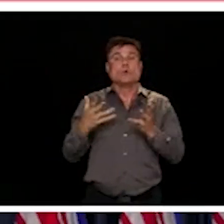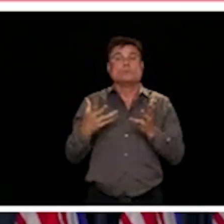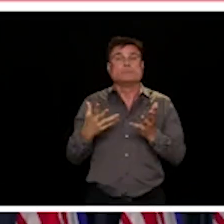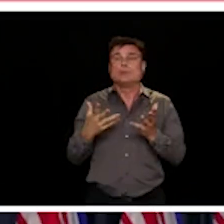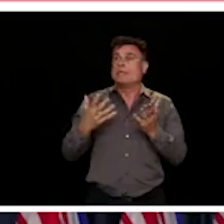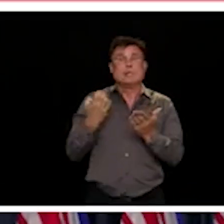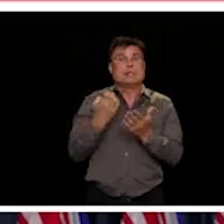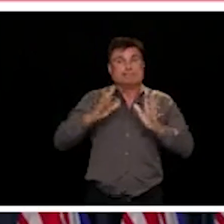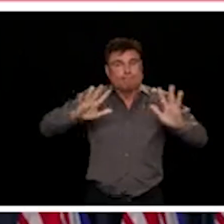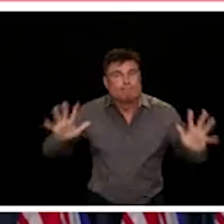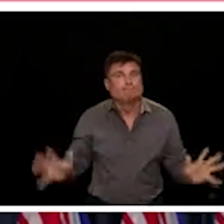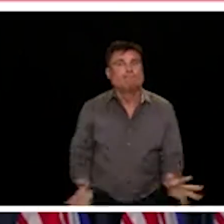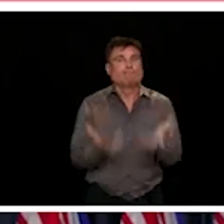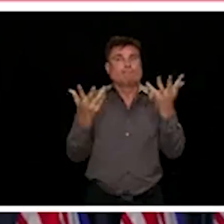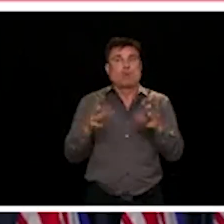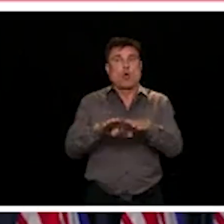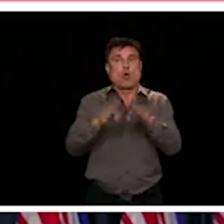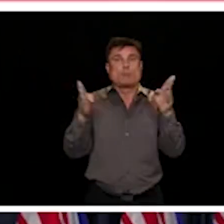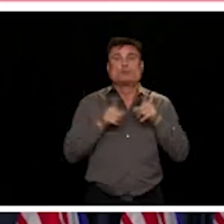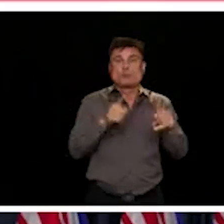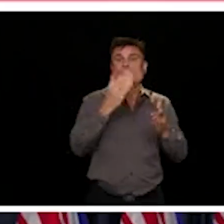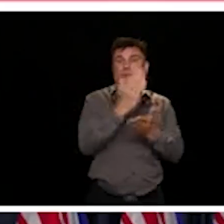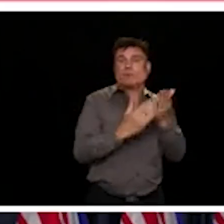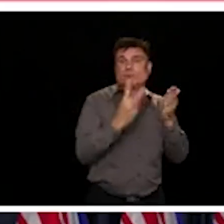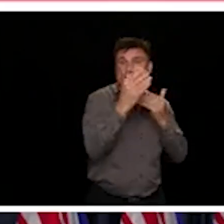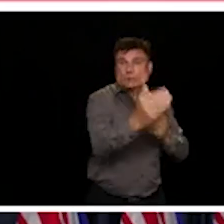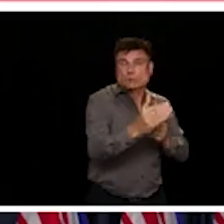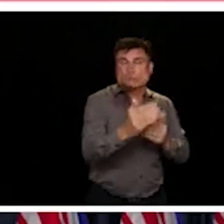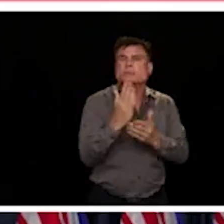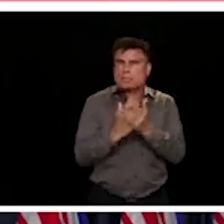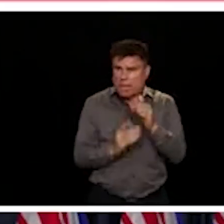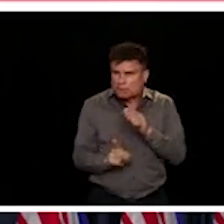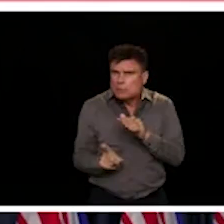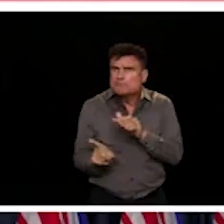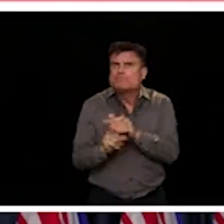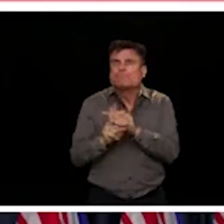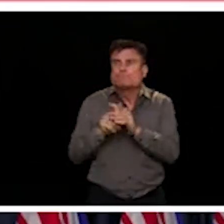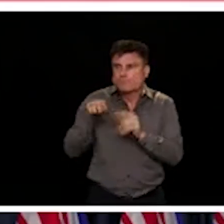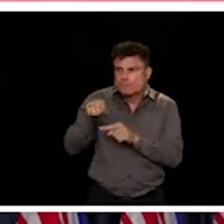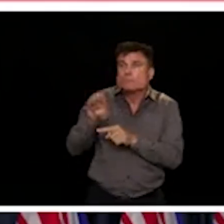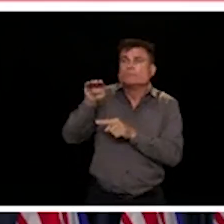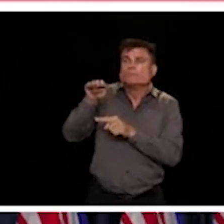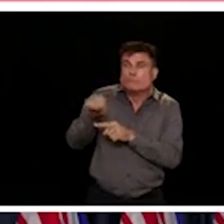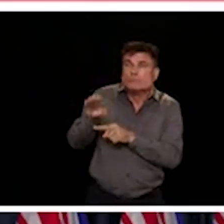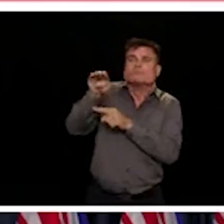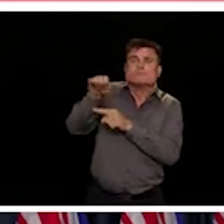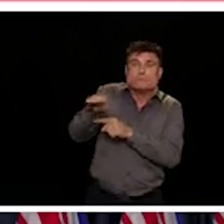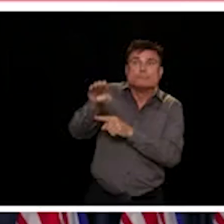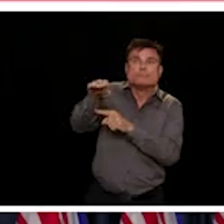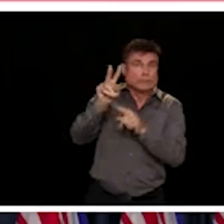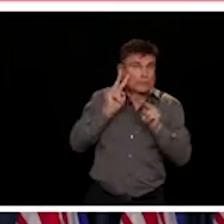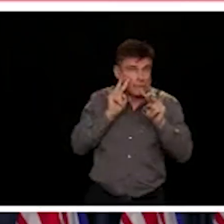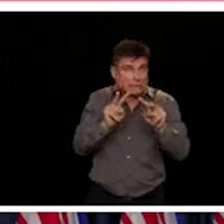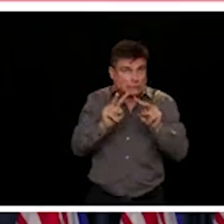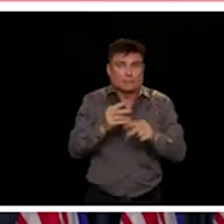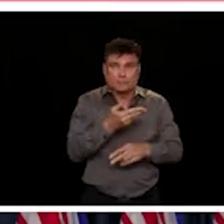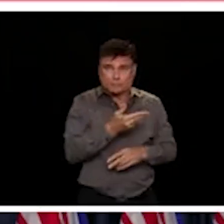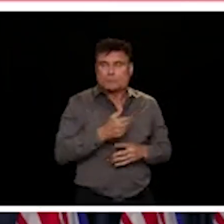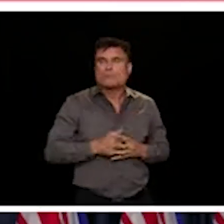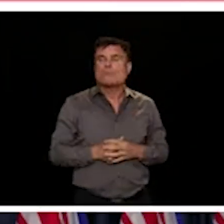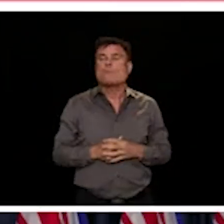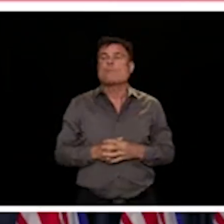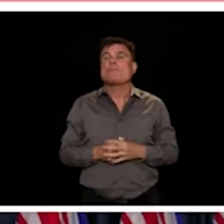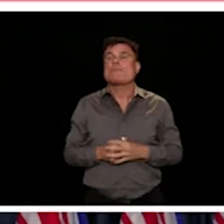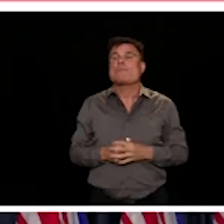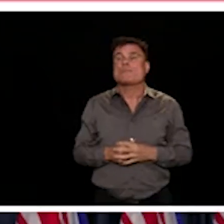not just those people who have been diagnosed through a laboratory test, but also from the beginning of May when we started our restart, we've had